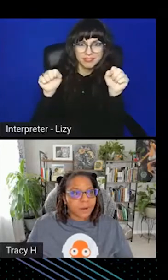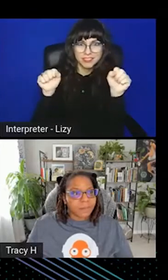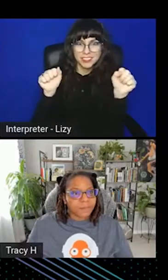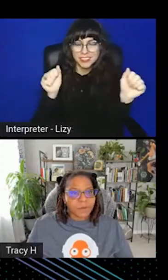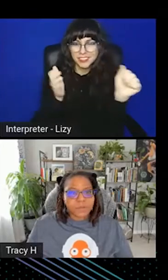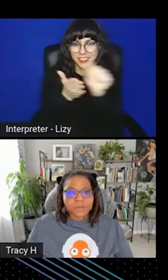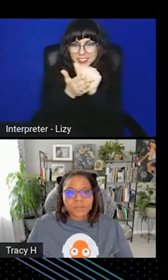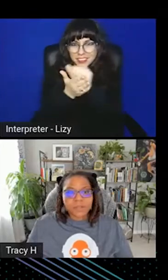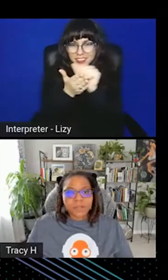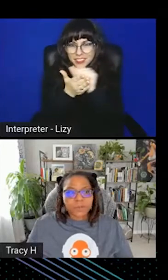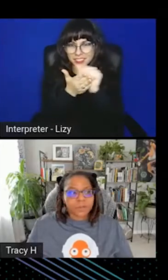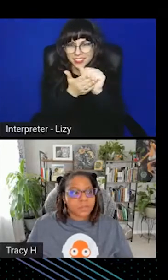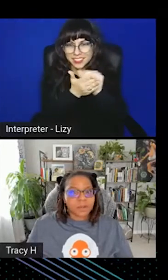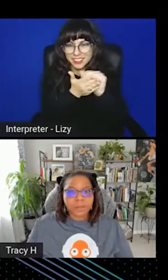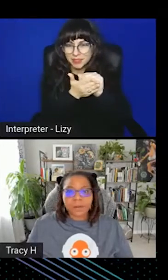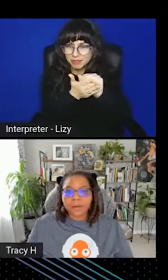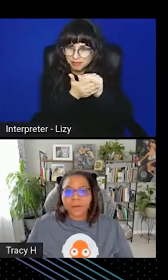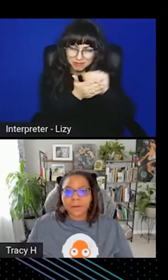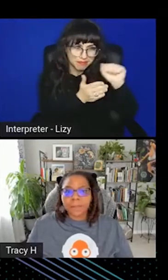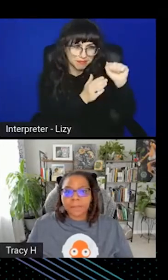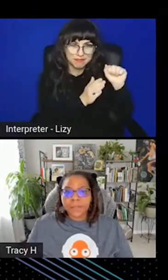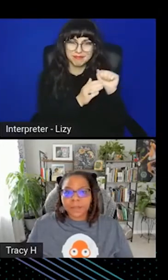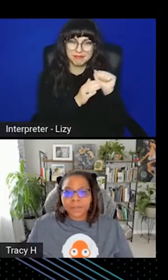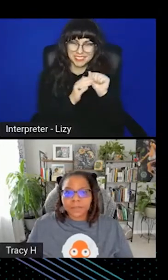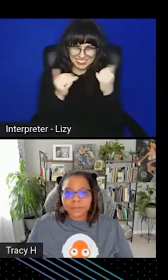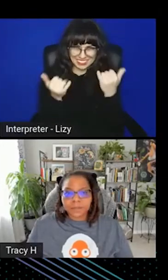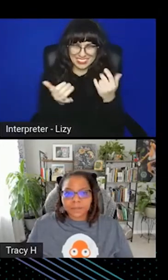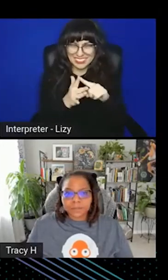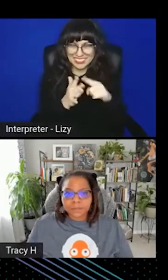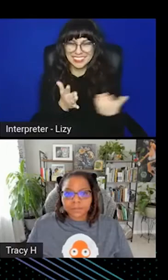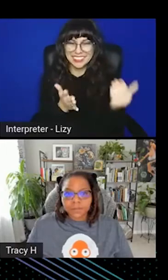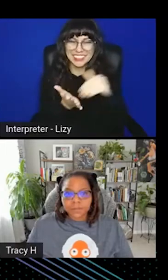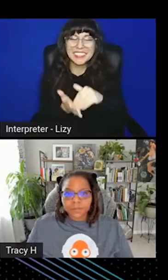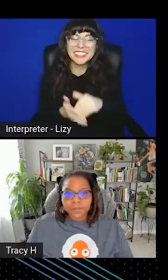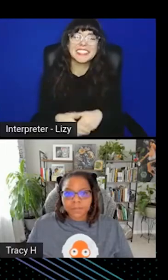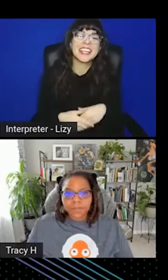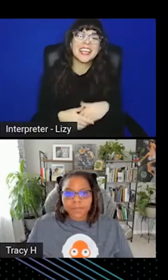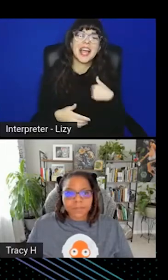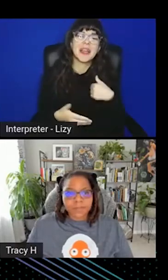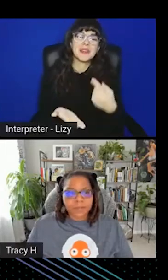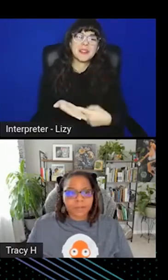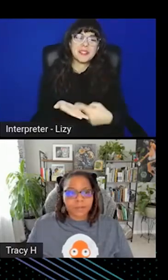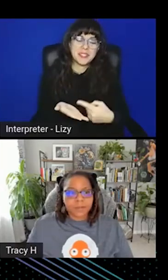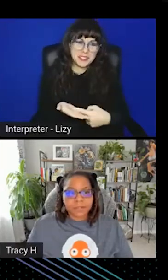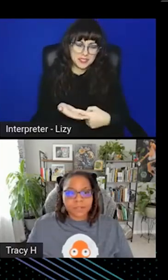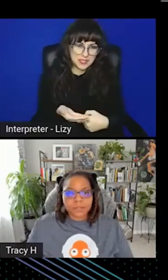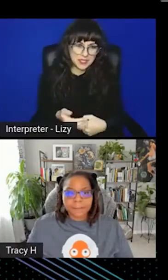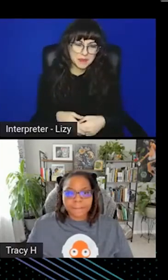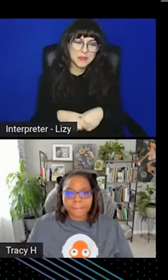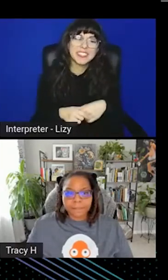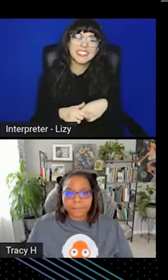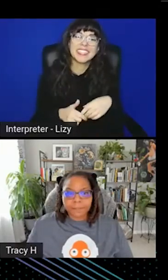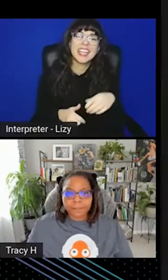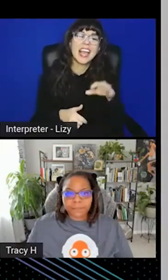All right. What I was going to say is we're going to talk about Bitnami sealed secrets. So let me get back to that slide. Apologies.